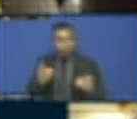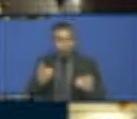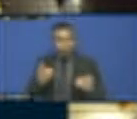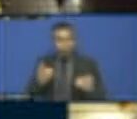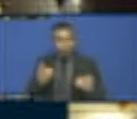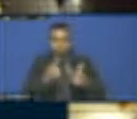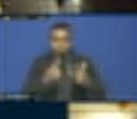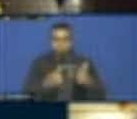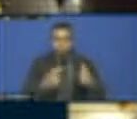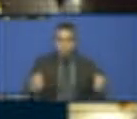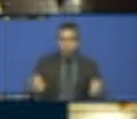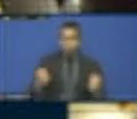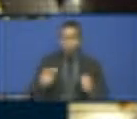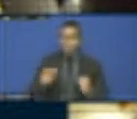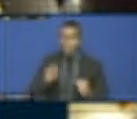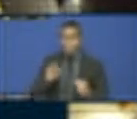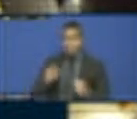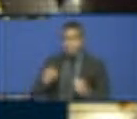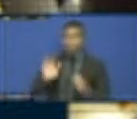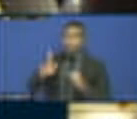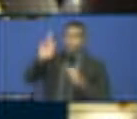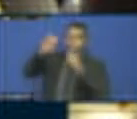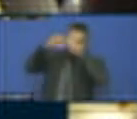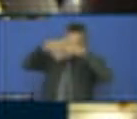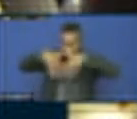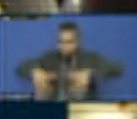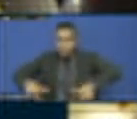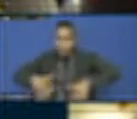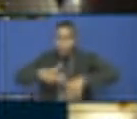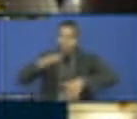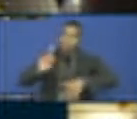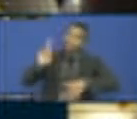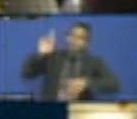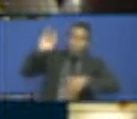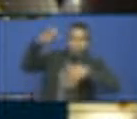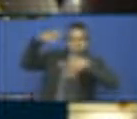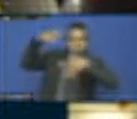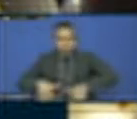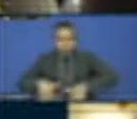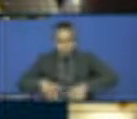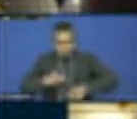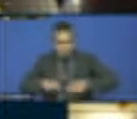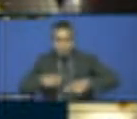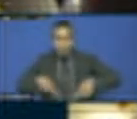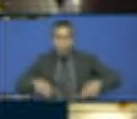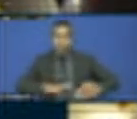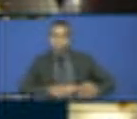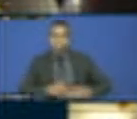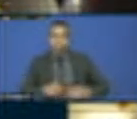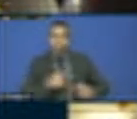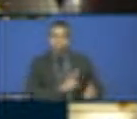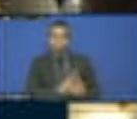villages. We should teach our kids in the rural areas how to keep our environment clean, etc., etc.